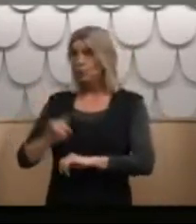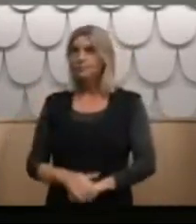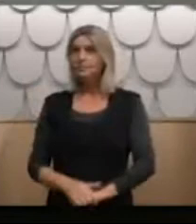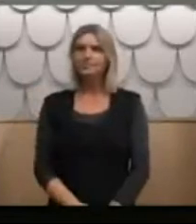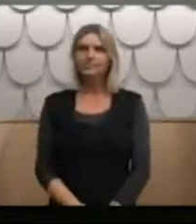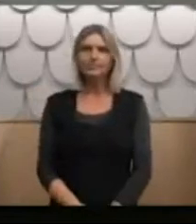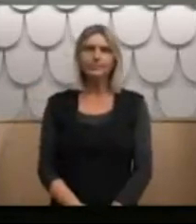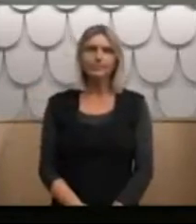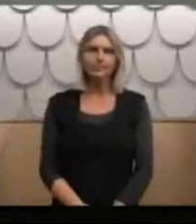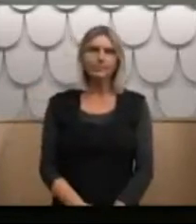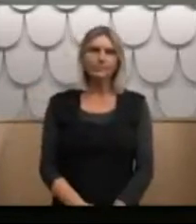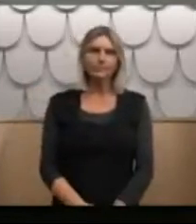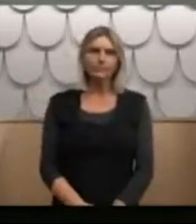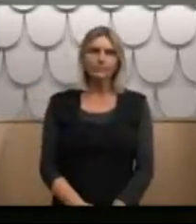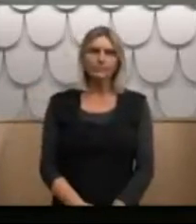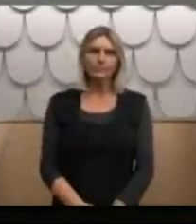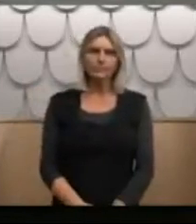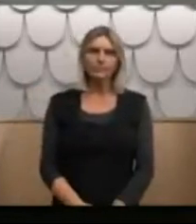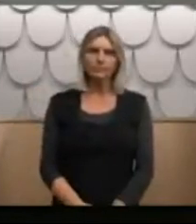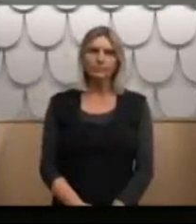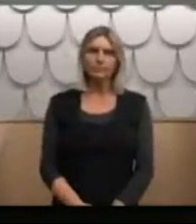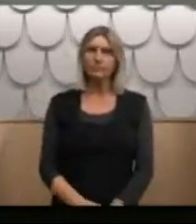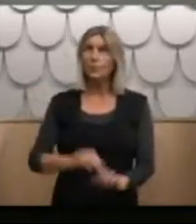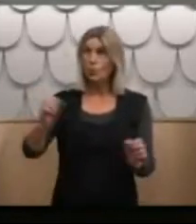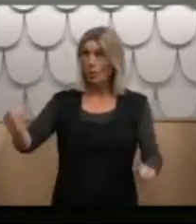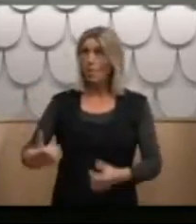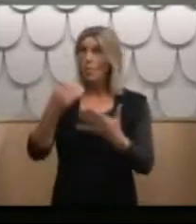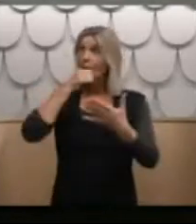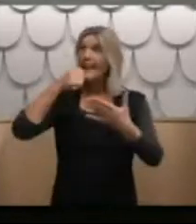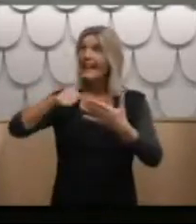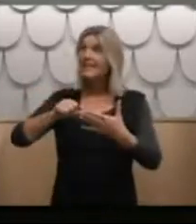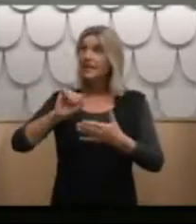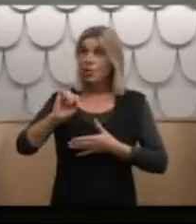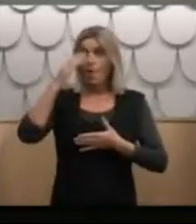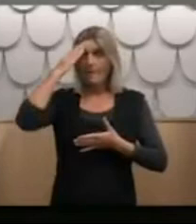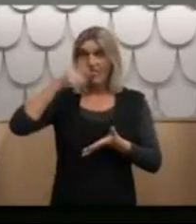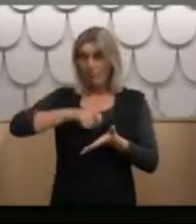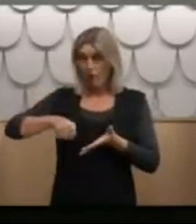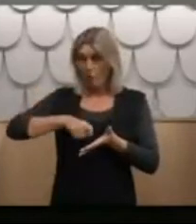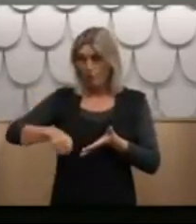we will put up a letter that your mother wrote.